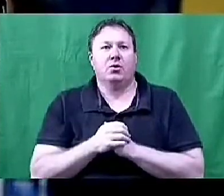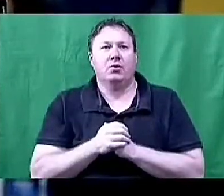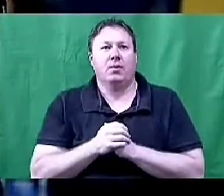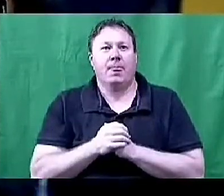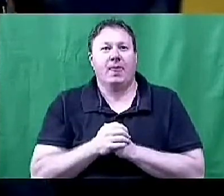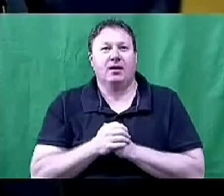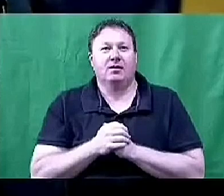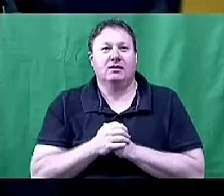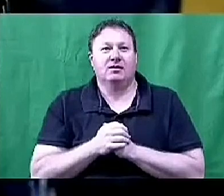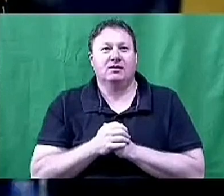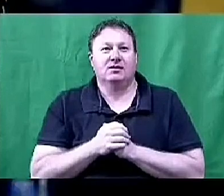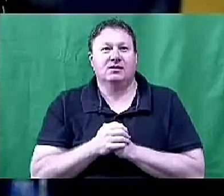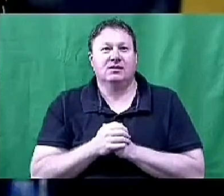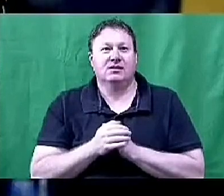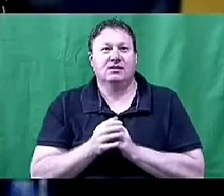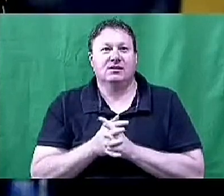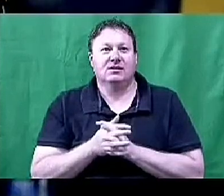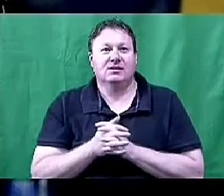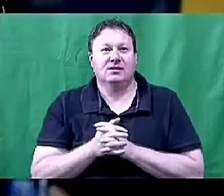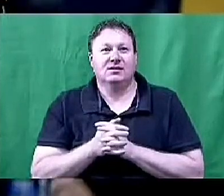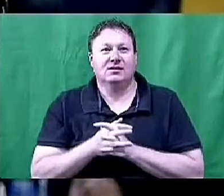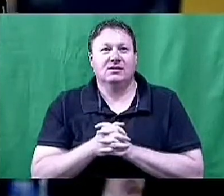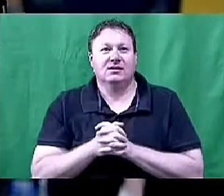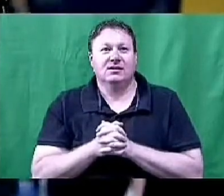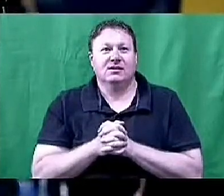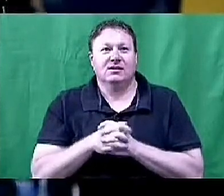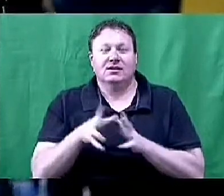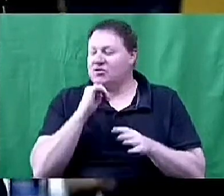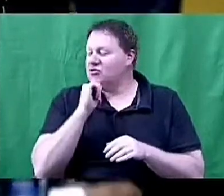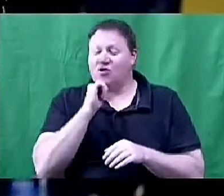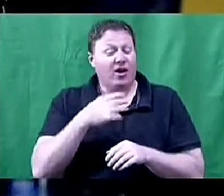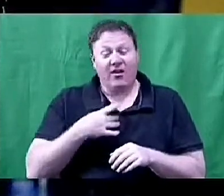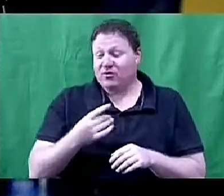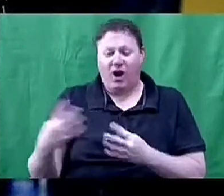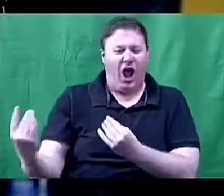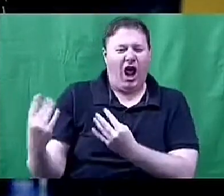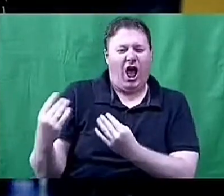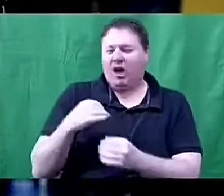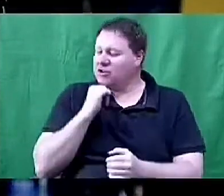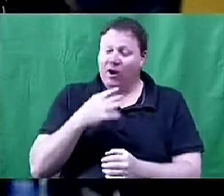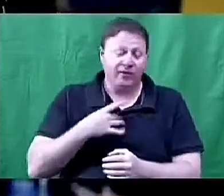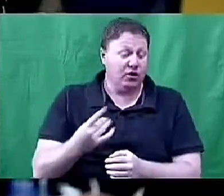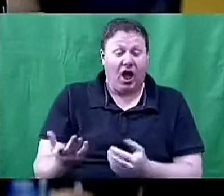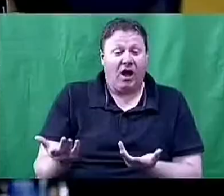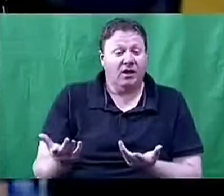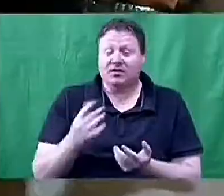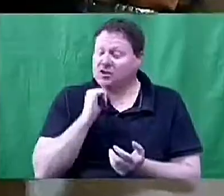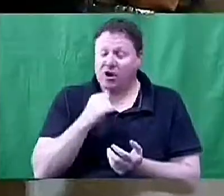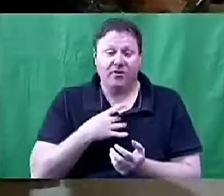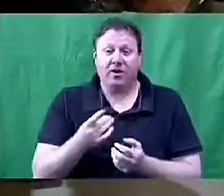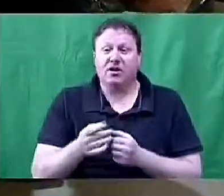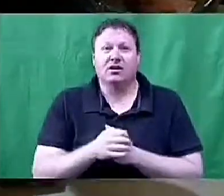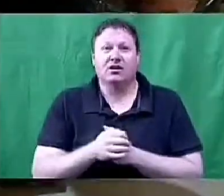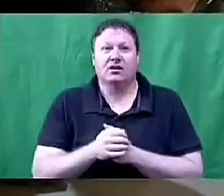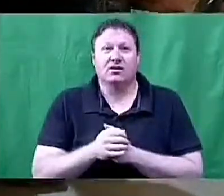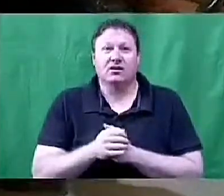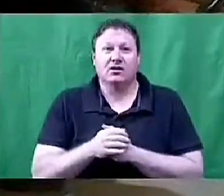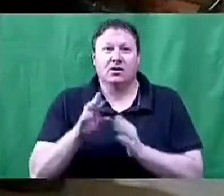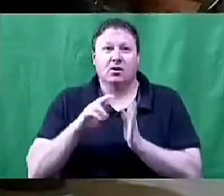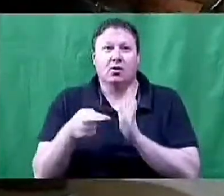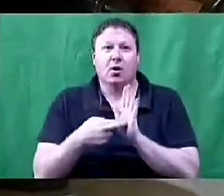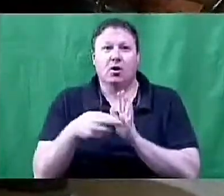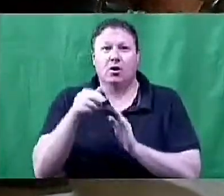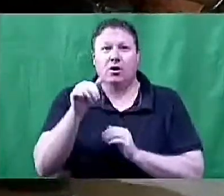in the